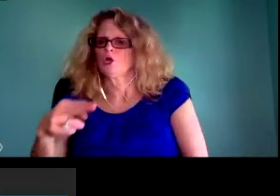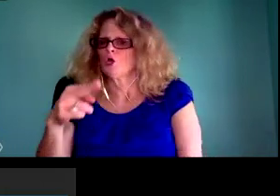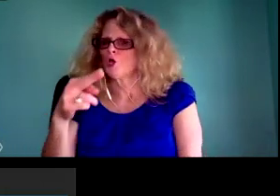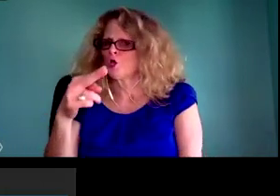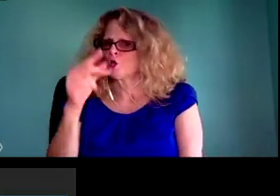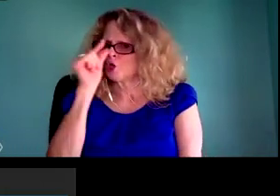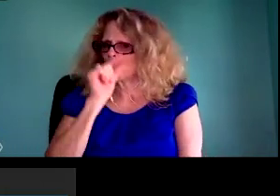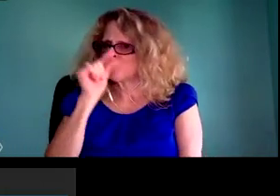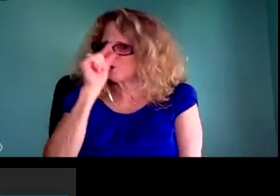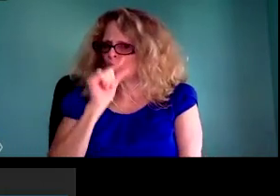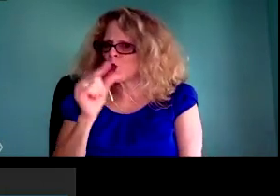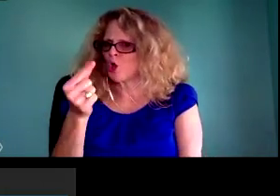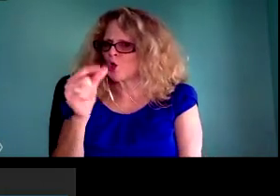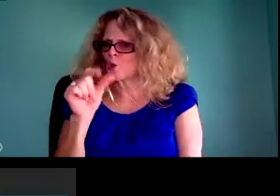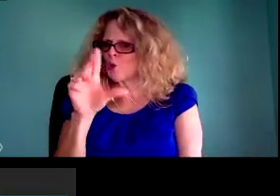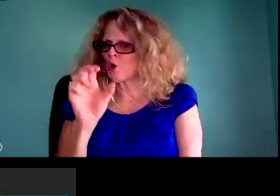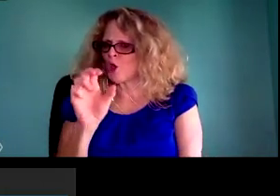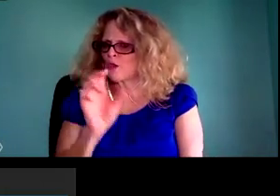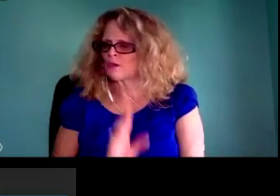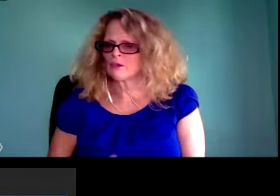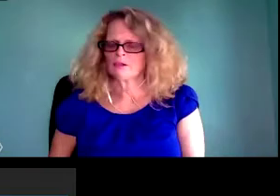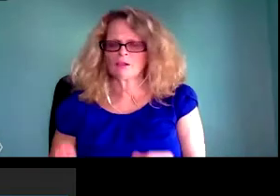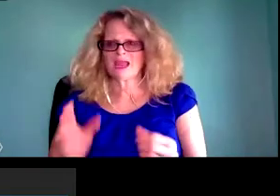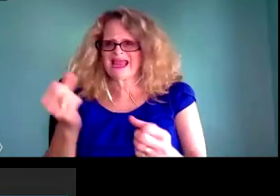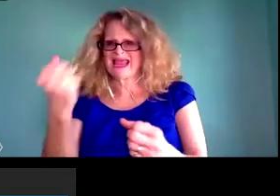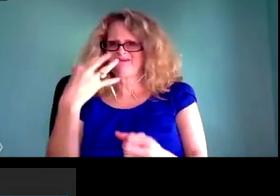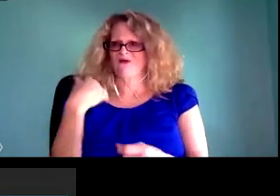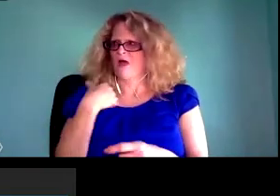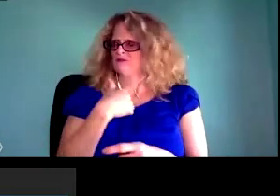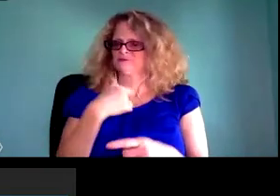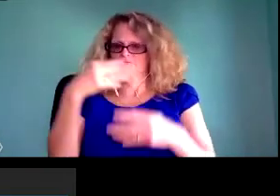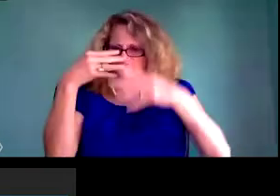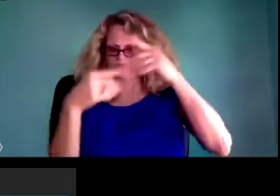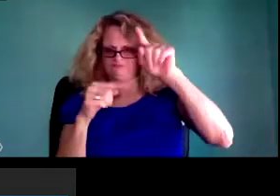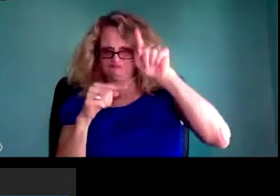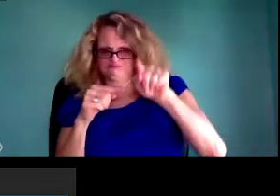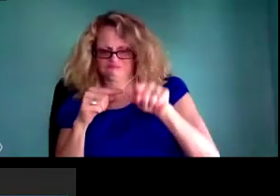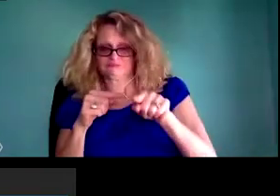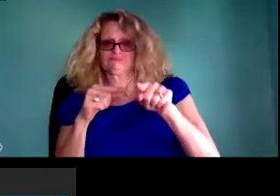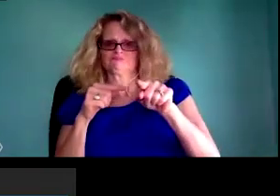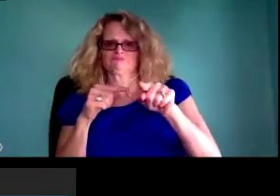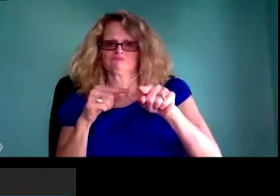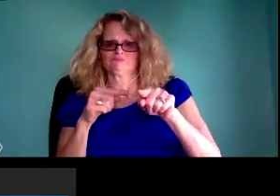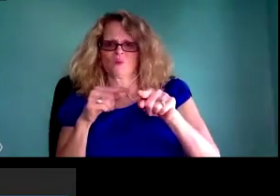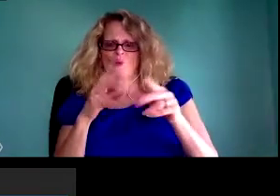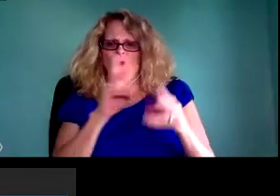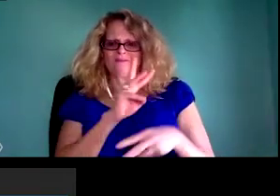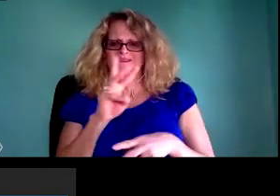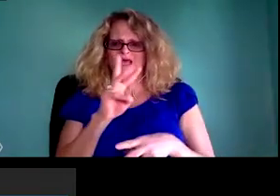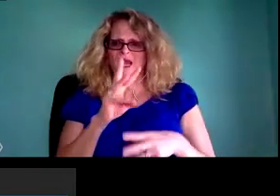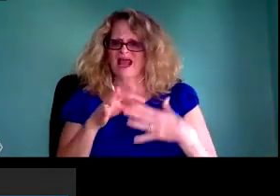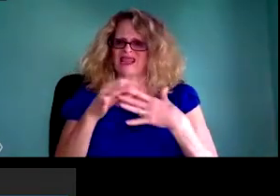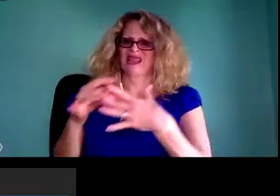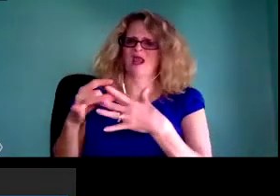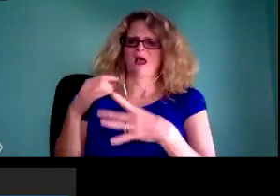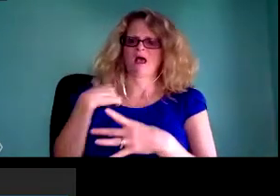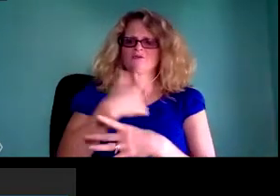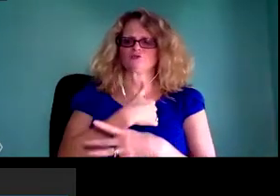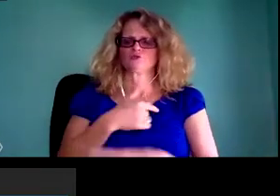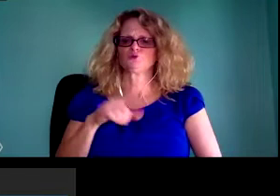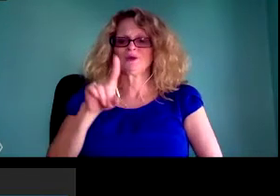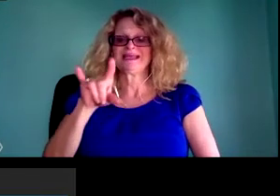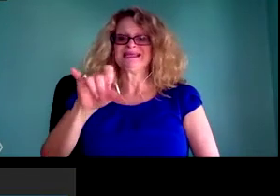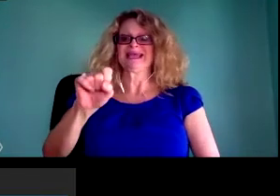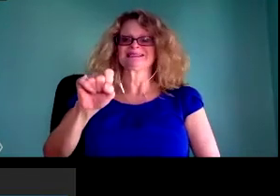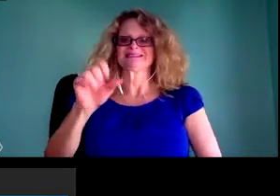the popular vote. Now, we know that he won the Electoral College and that Hillary Clinton won the popular vote. But you have to ask yourself,